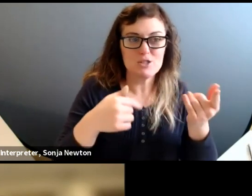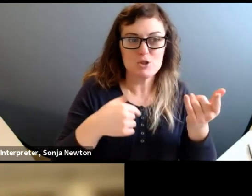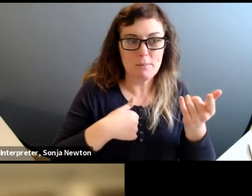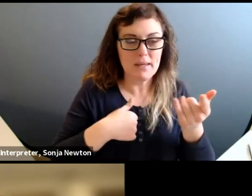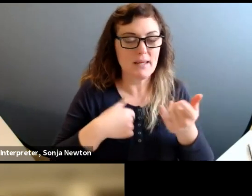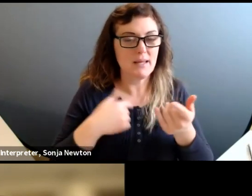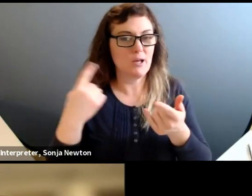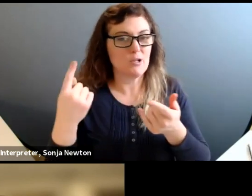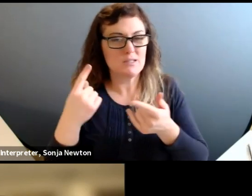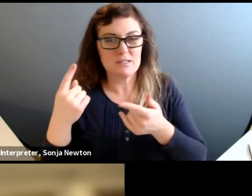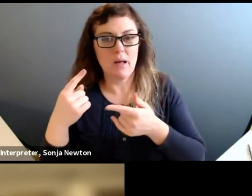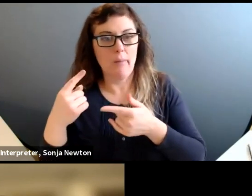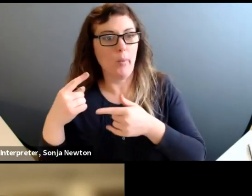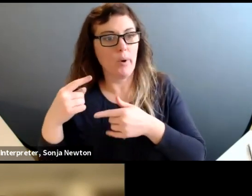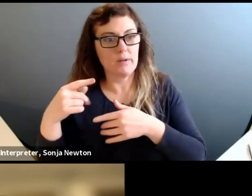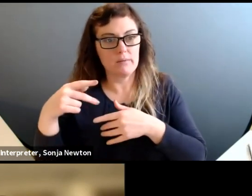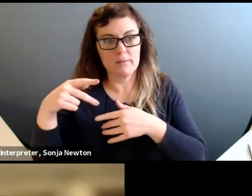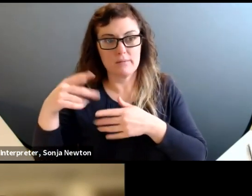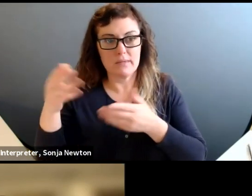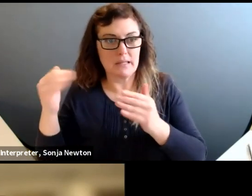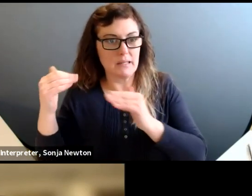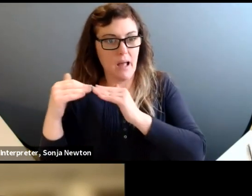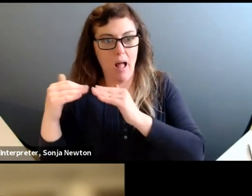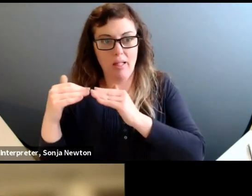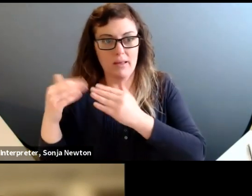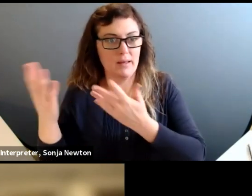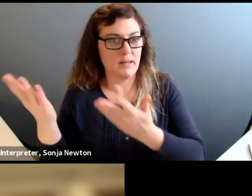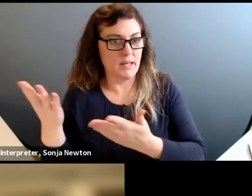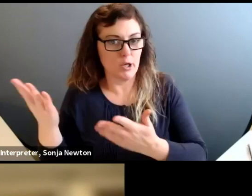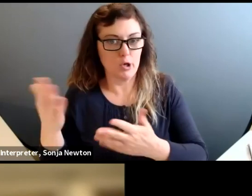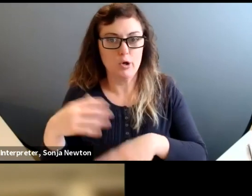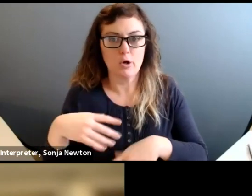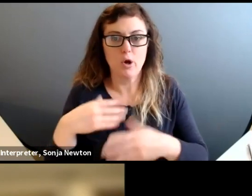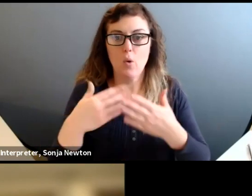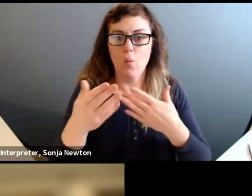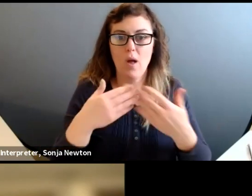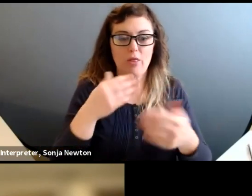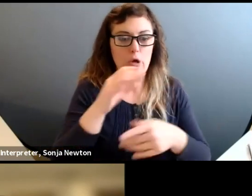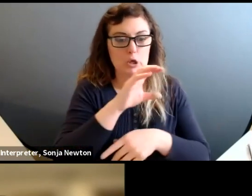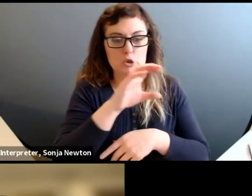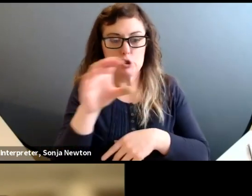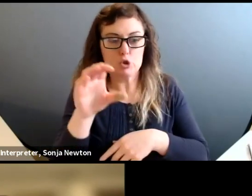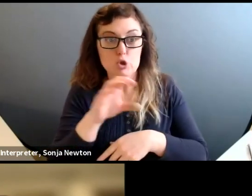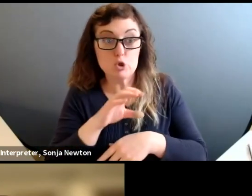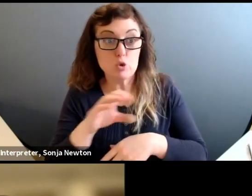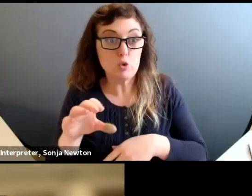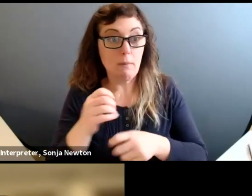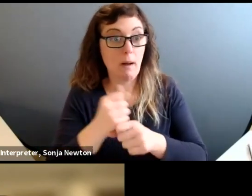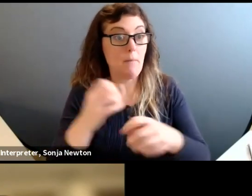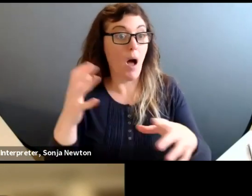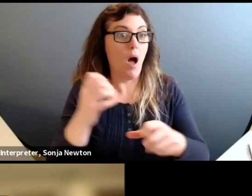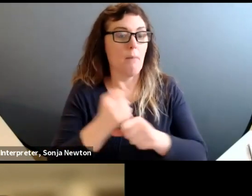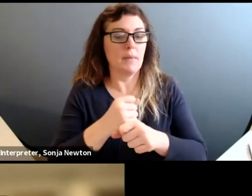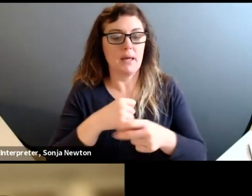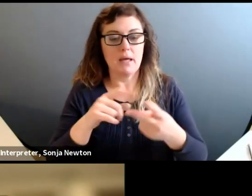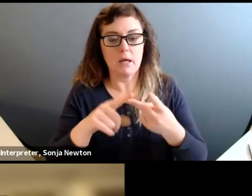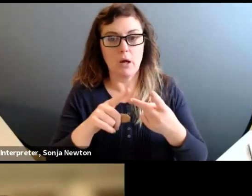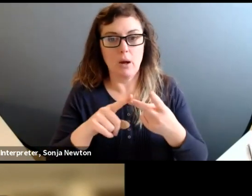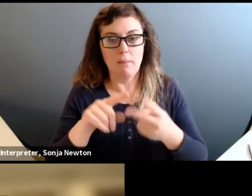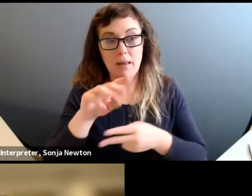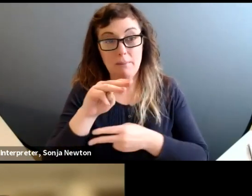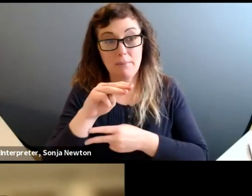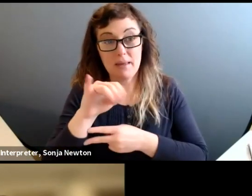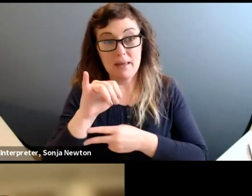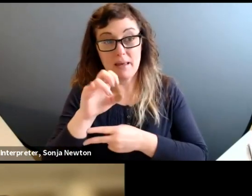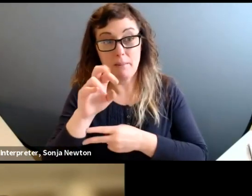call, if that feels more supportive. Whether it's Zoom bombing or aggressions that may be micro on the outside but are not micro for